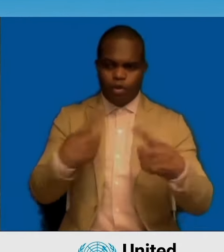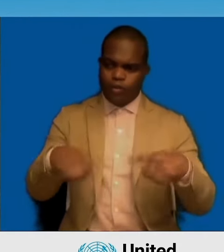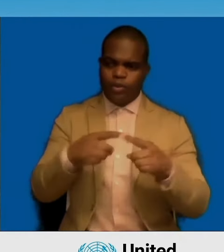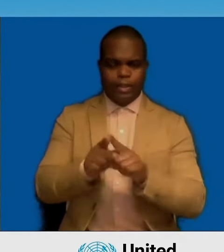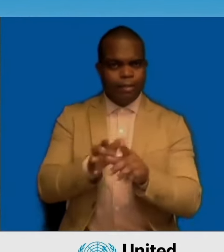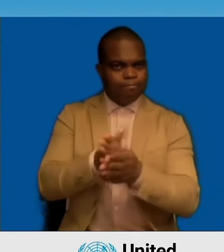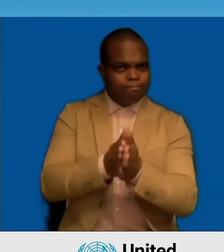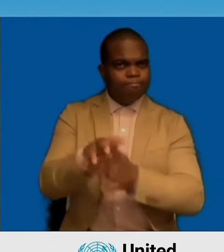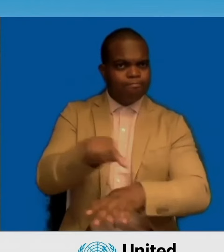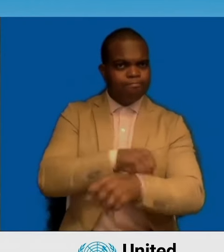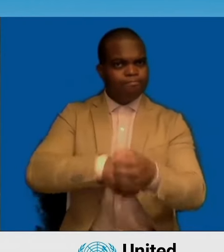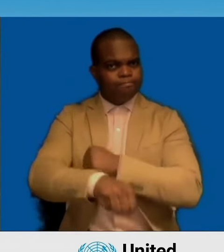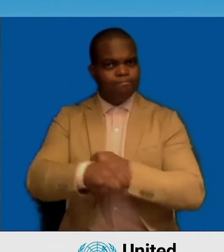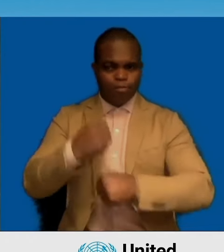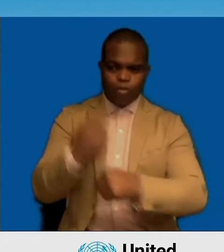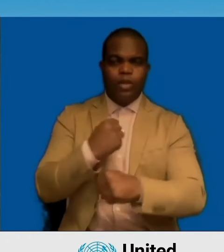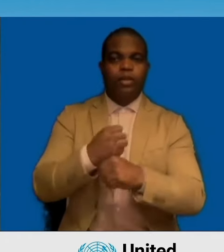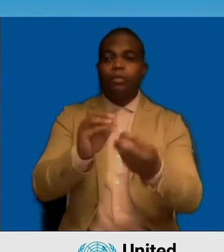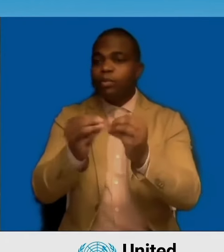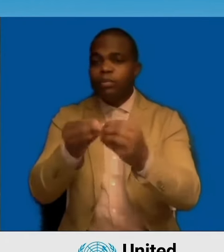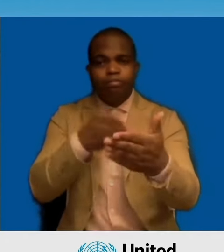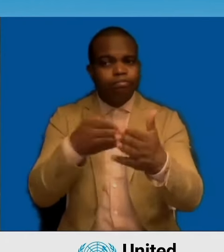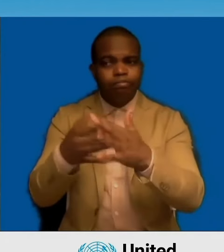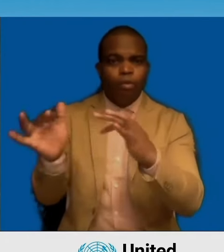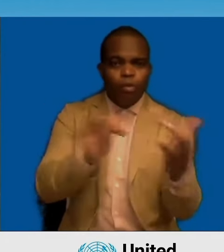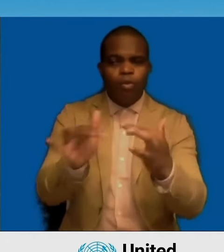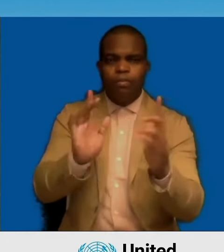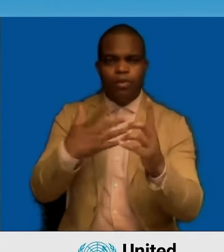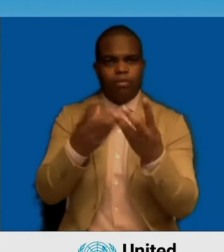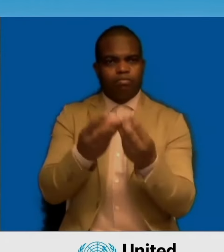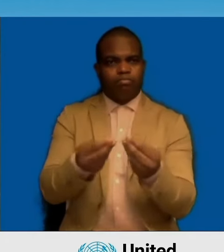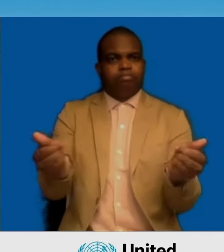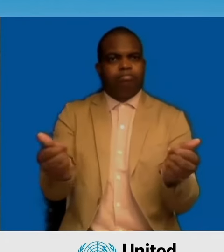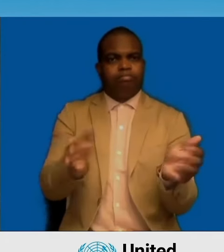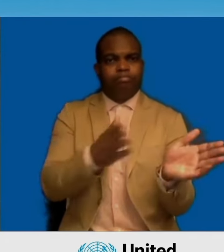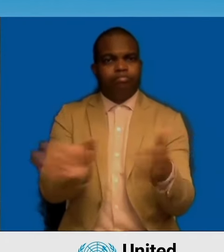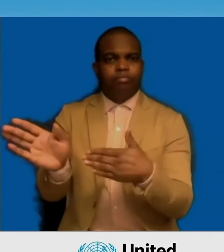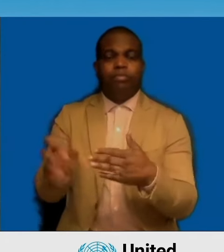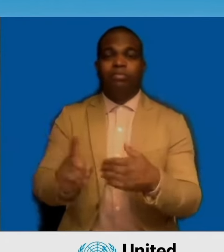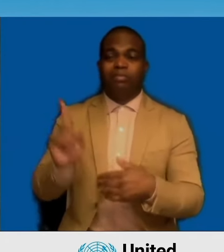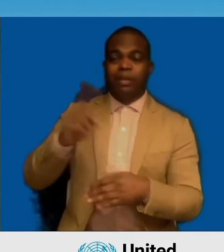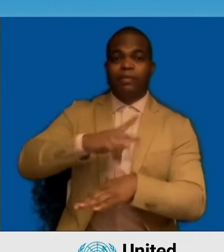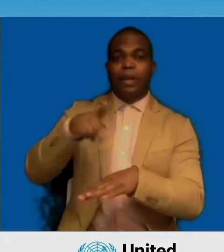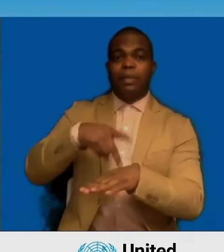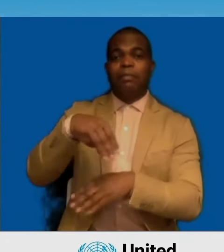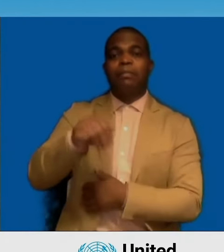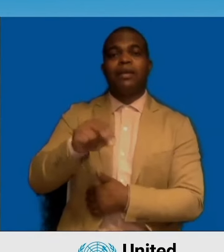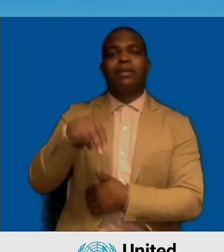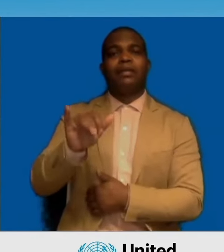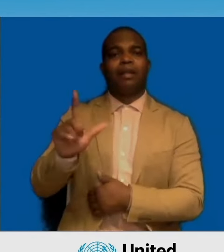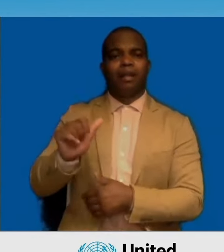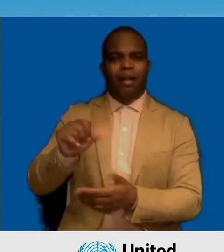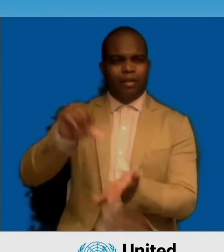Manila Declaration on the Peaceful Resolution of Disputes, in pledging to the Pact, states abide by the obligation of